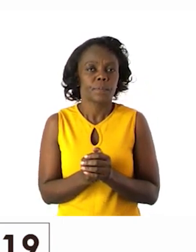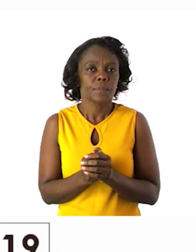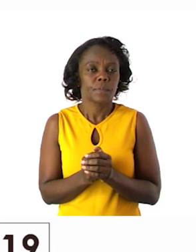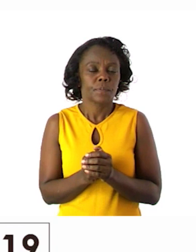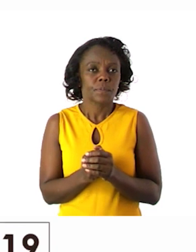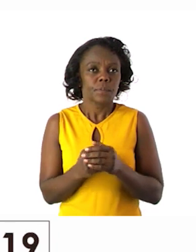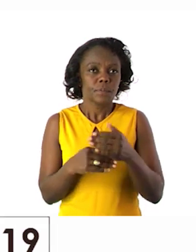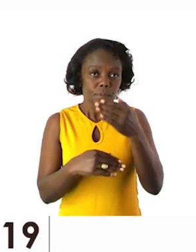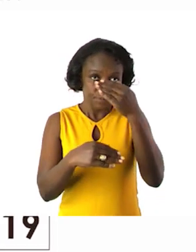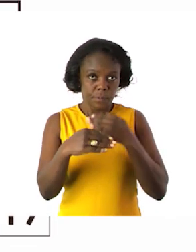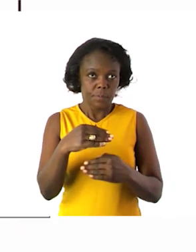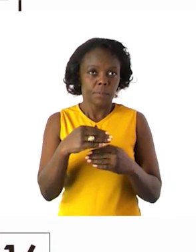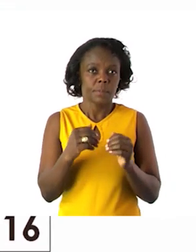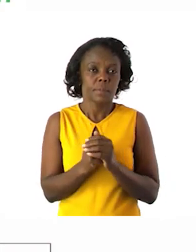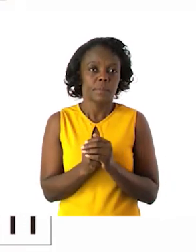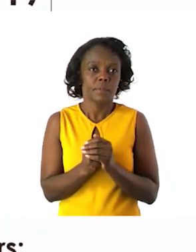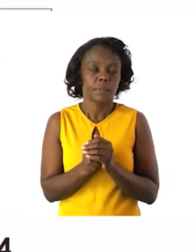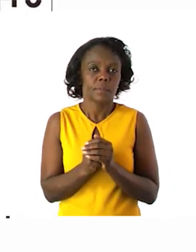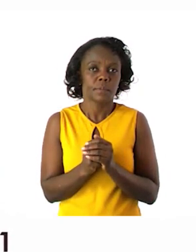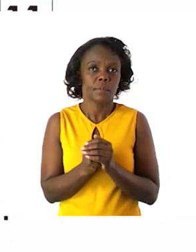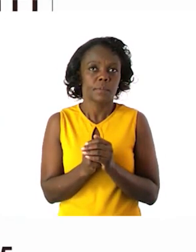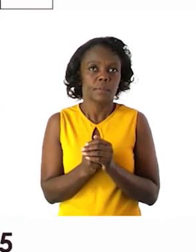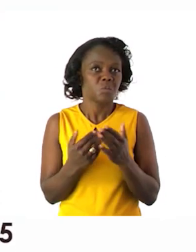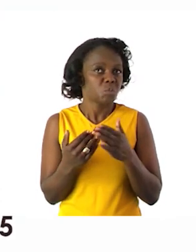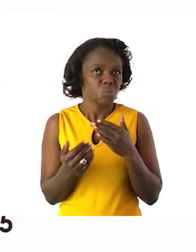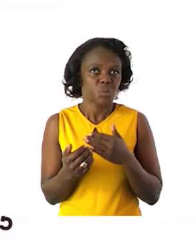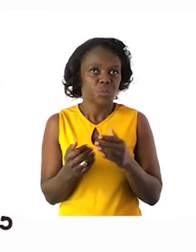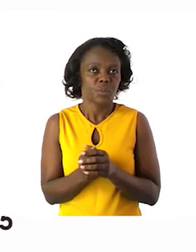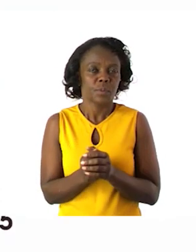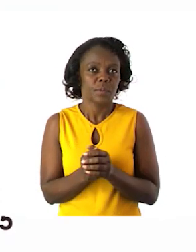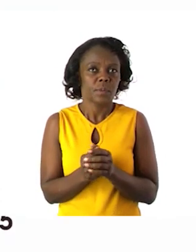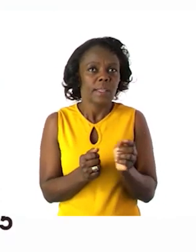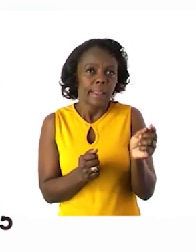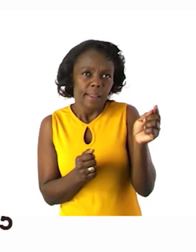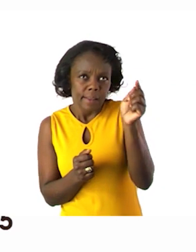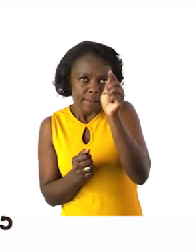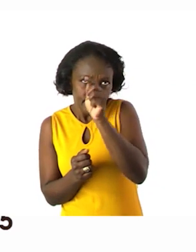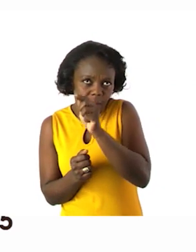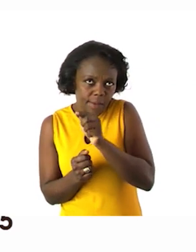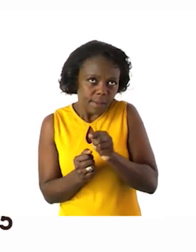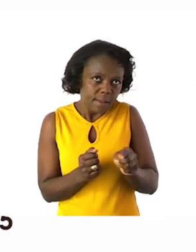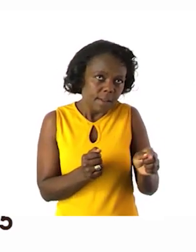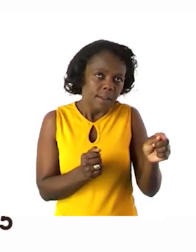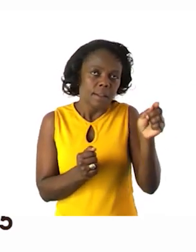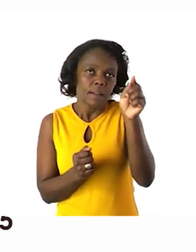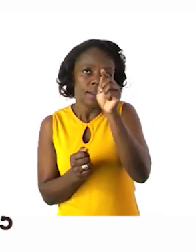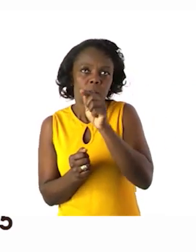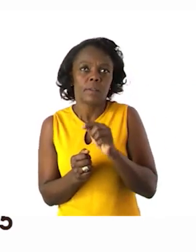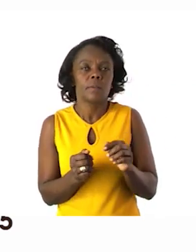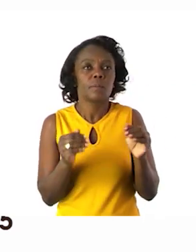The next exercise is very simple. I would like you to circle. Put a round circle